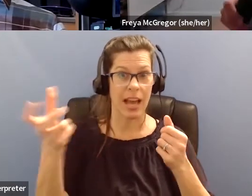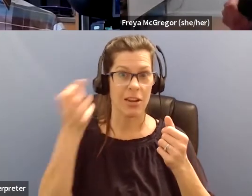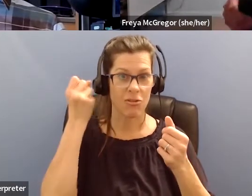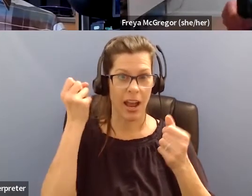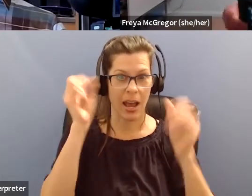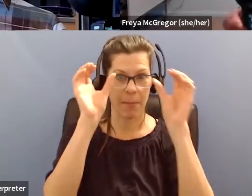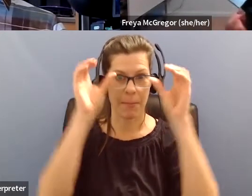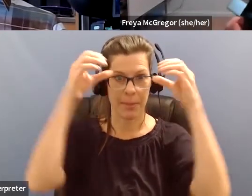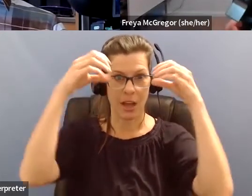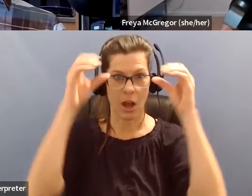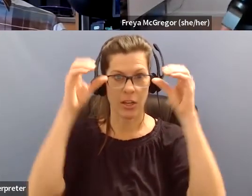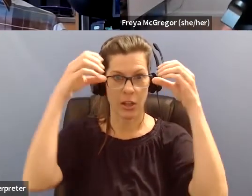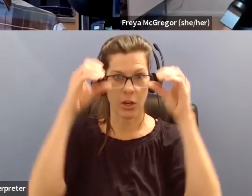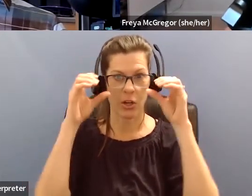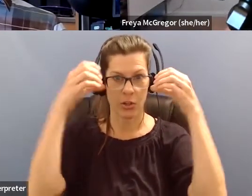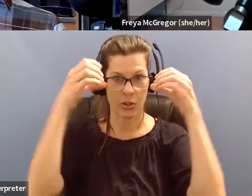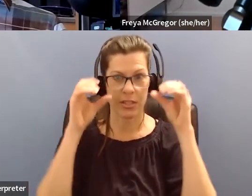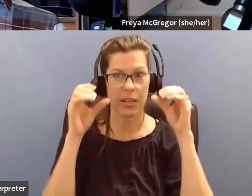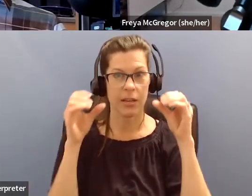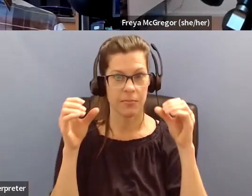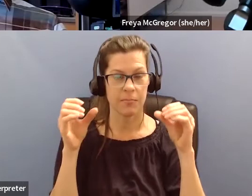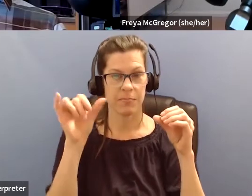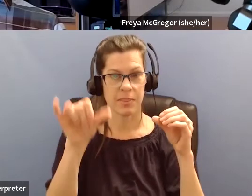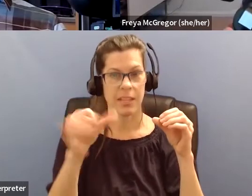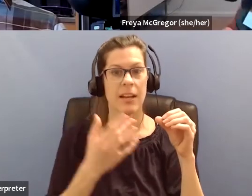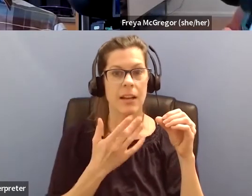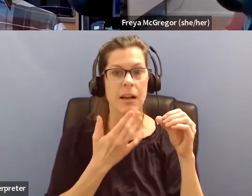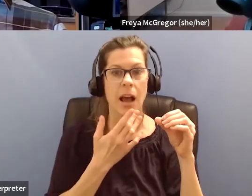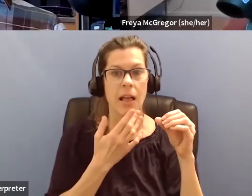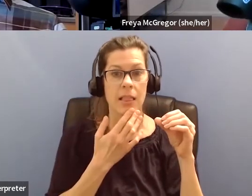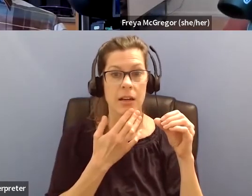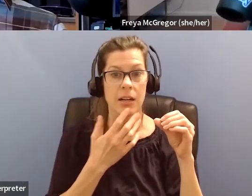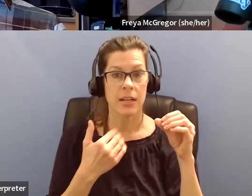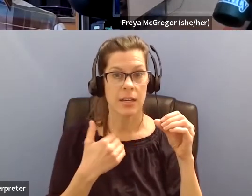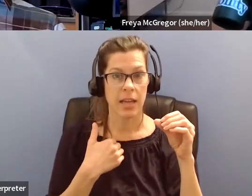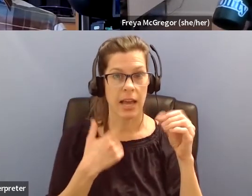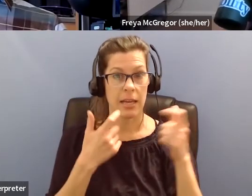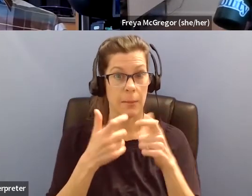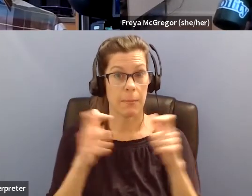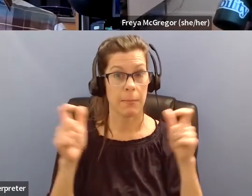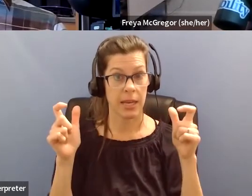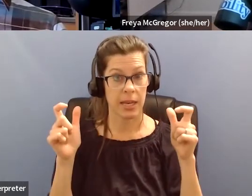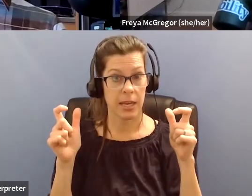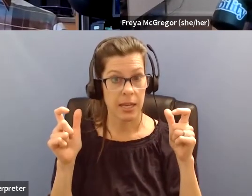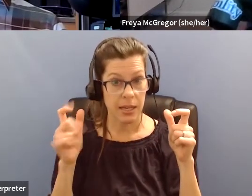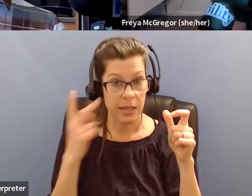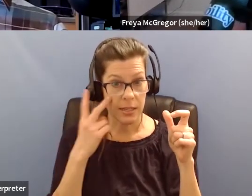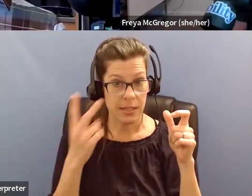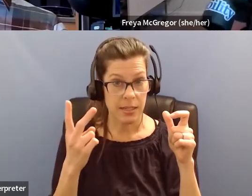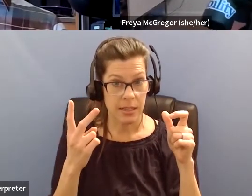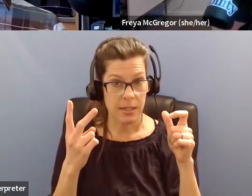binoculars. This pair of Koa binoculars, it has a really big, like,